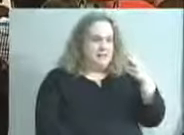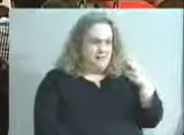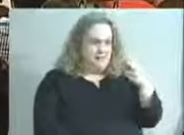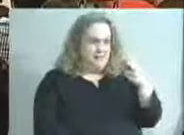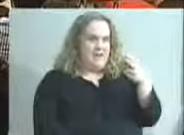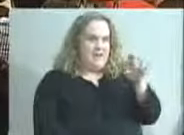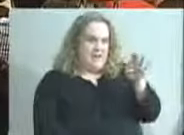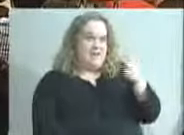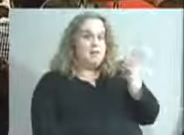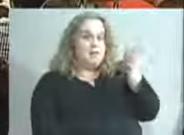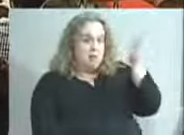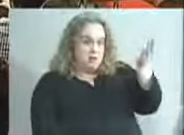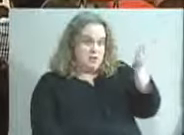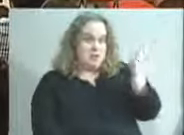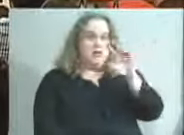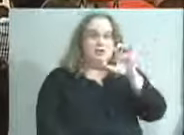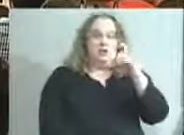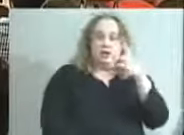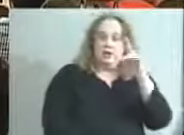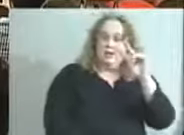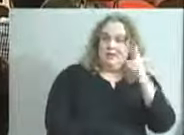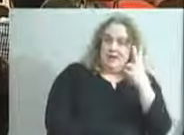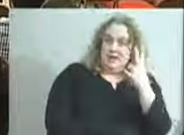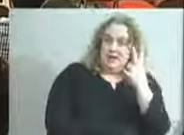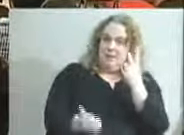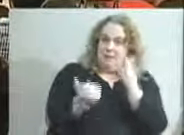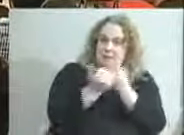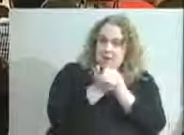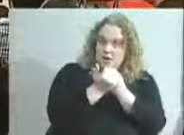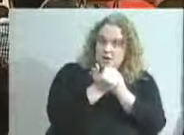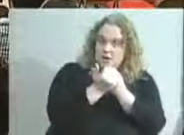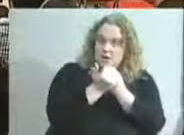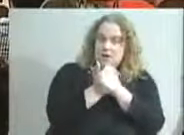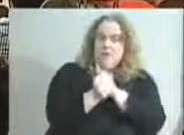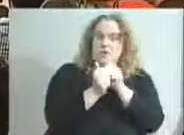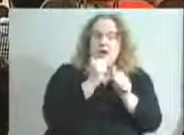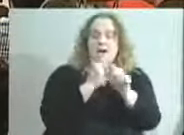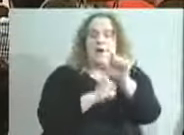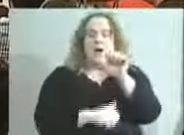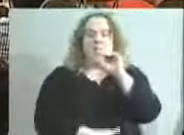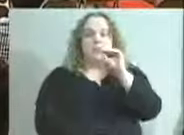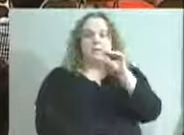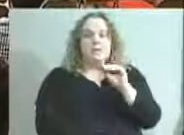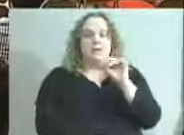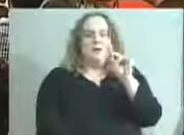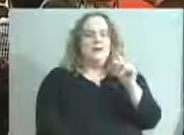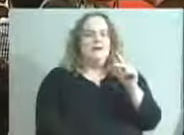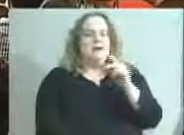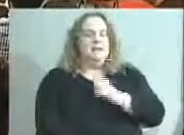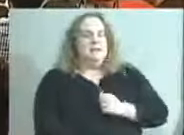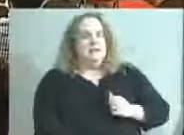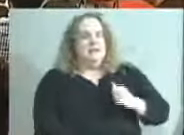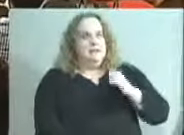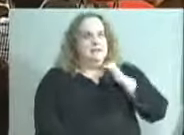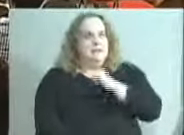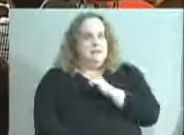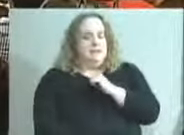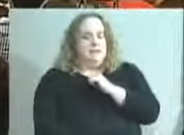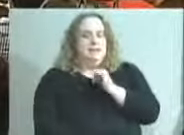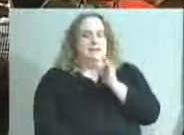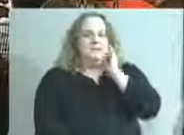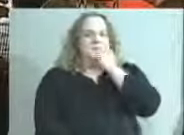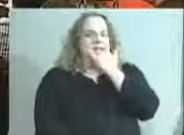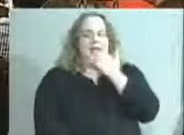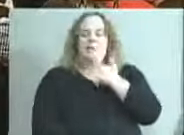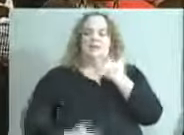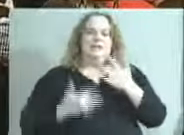move. Steph moves. Chuck seconds to vote on the tie bid. All in favor? Aye. Great. Sorry about that. Just too